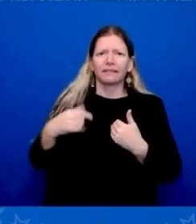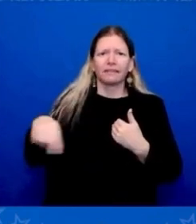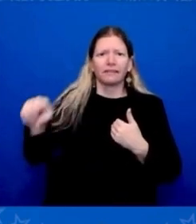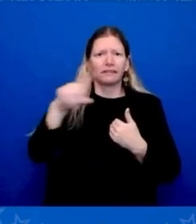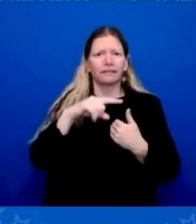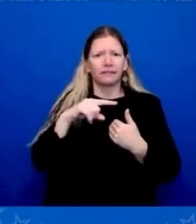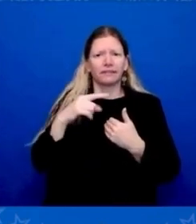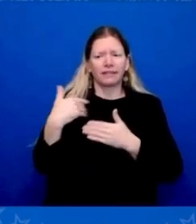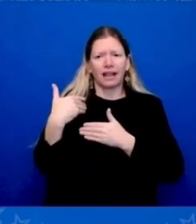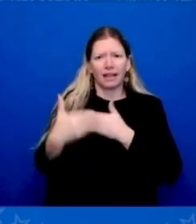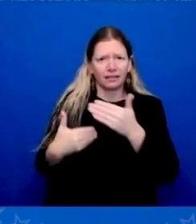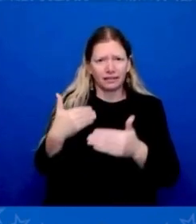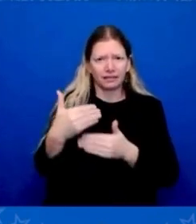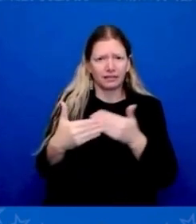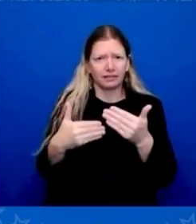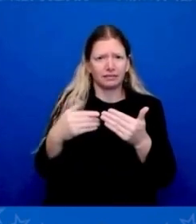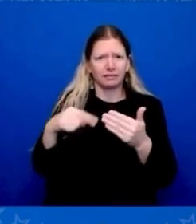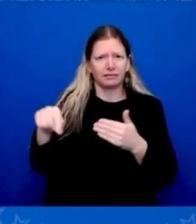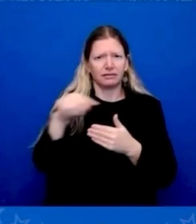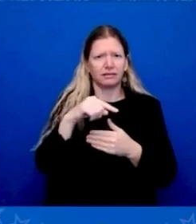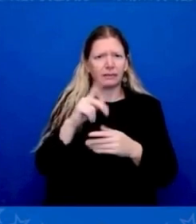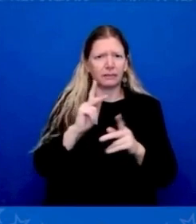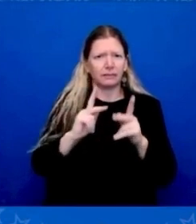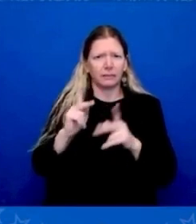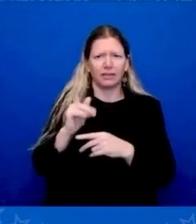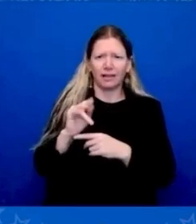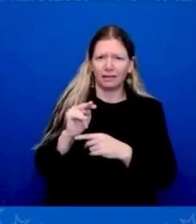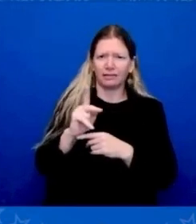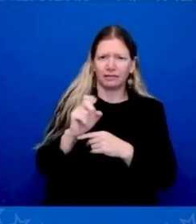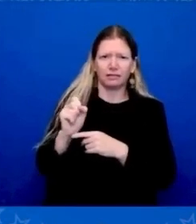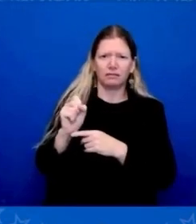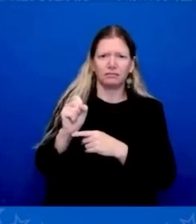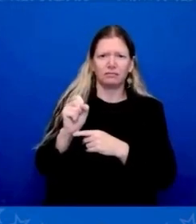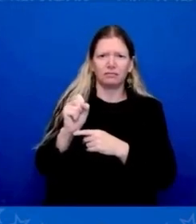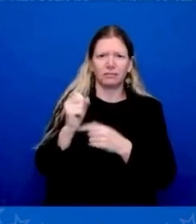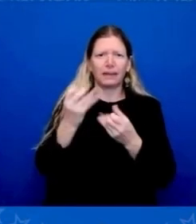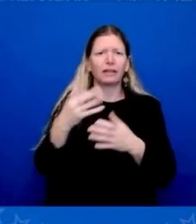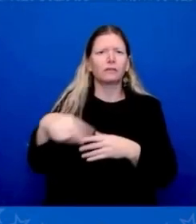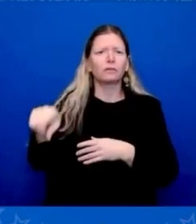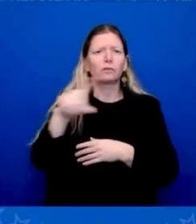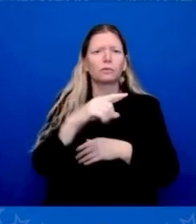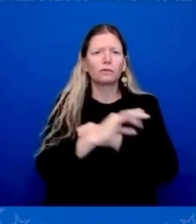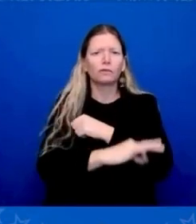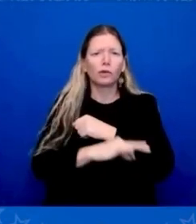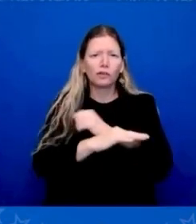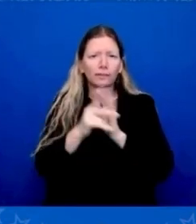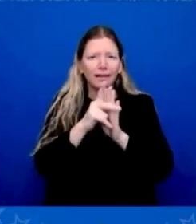sitting at a G20 conference where everyone was preoccupied with the notion of global warming?